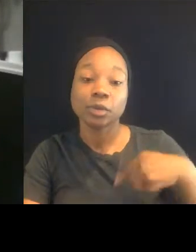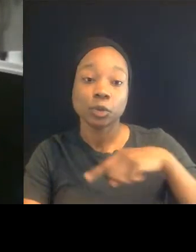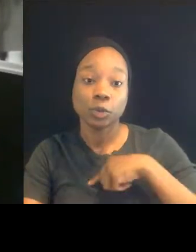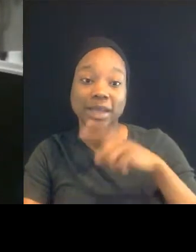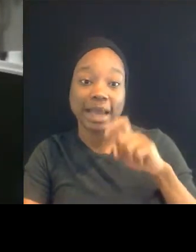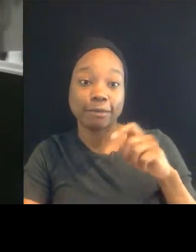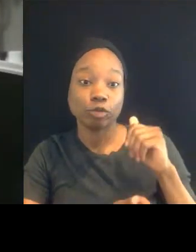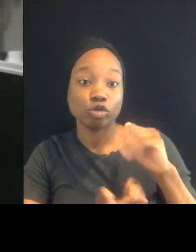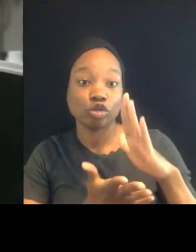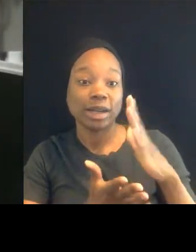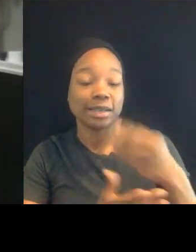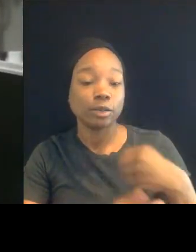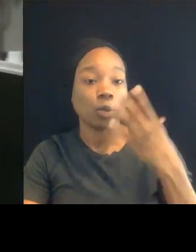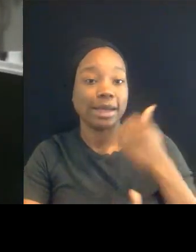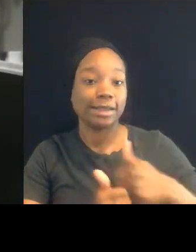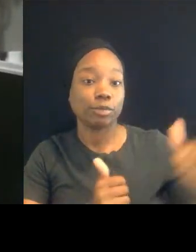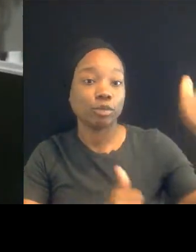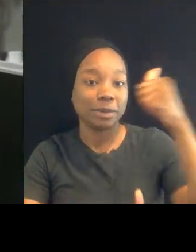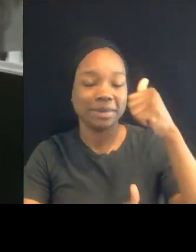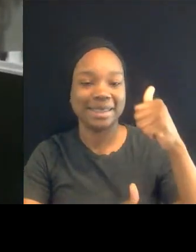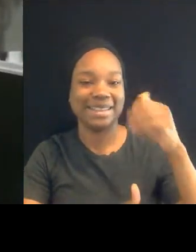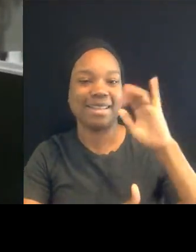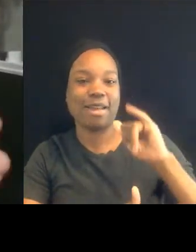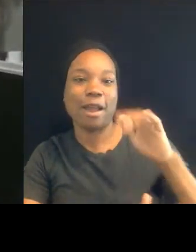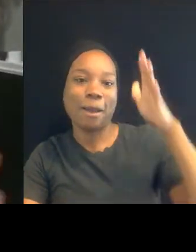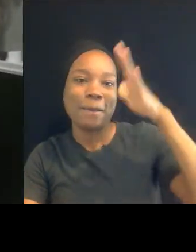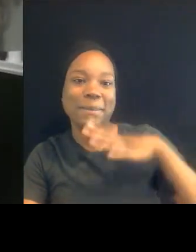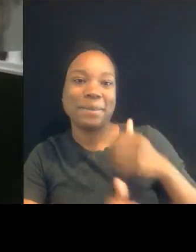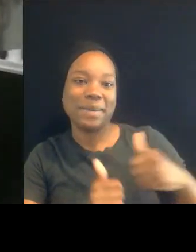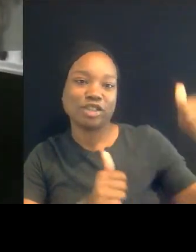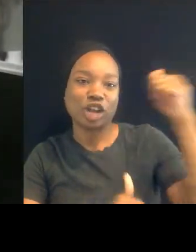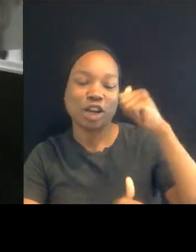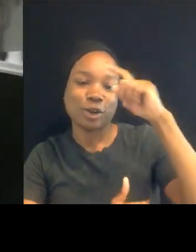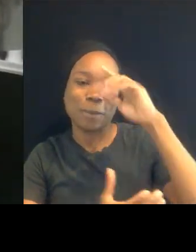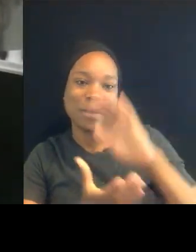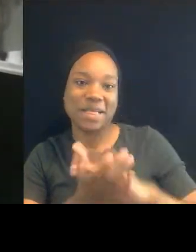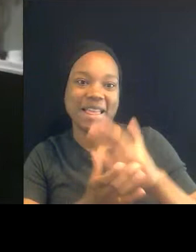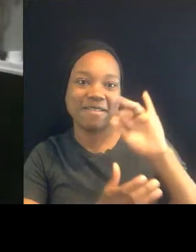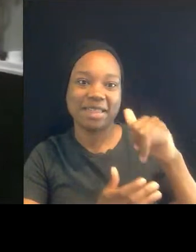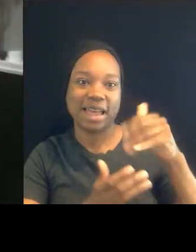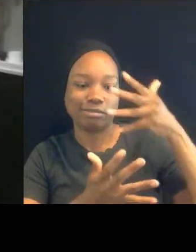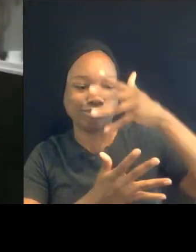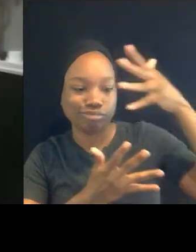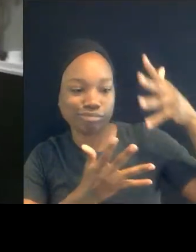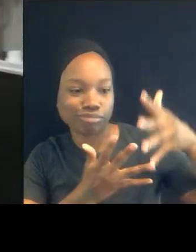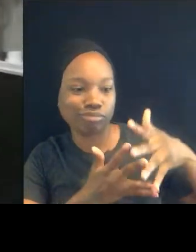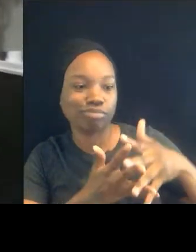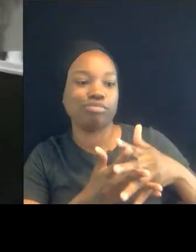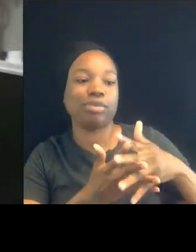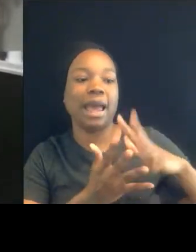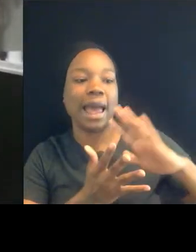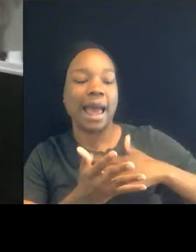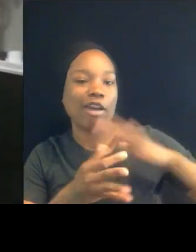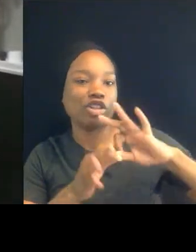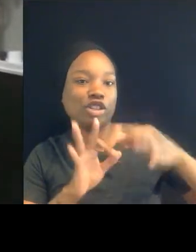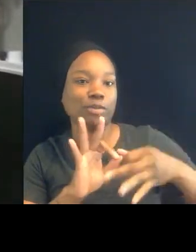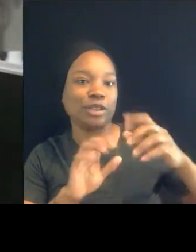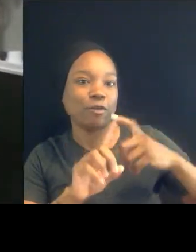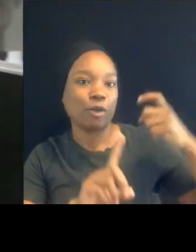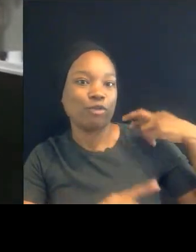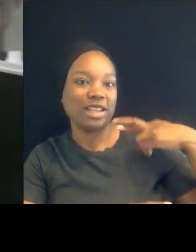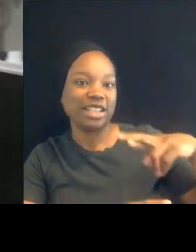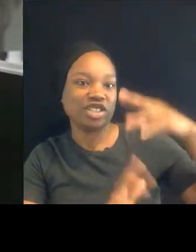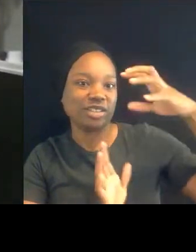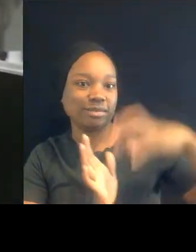notions that are sort of existing within the interpretations we've heard from it. And then maybe we could be